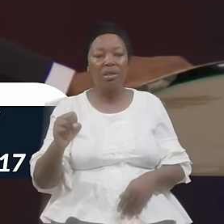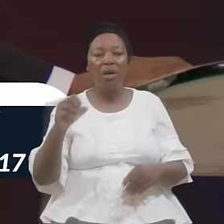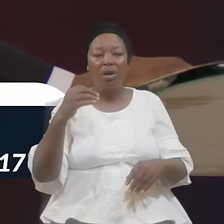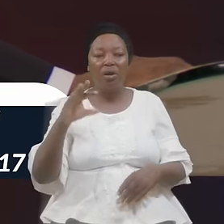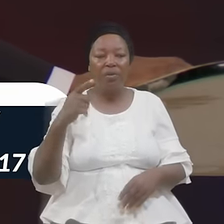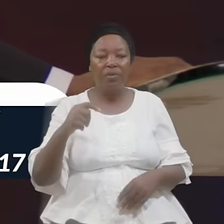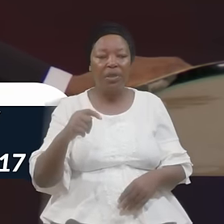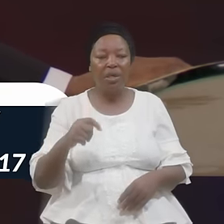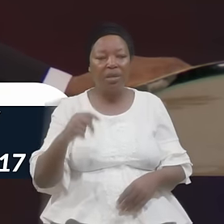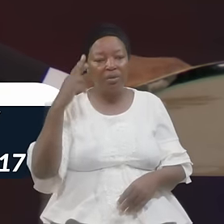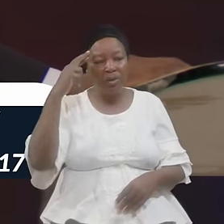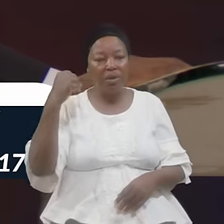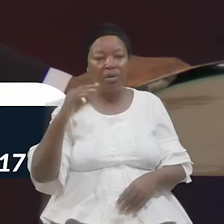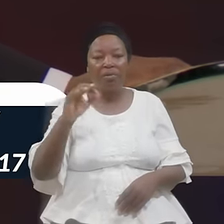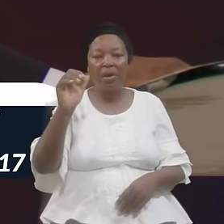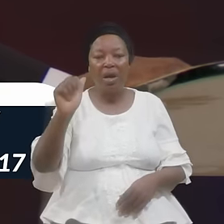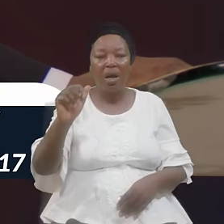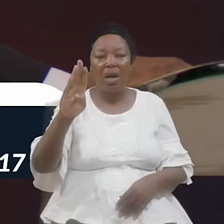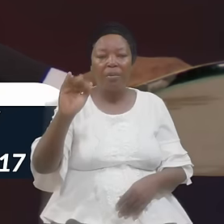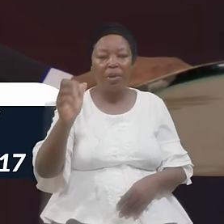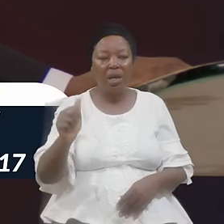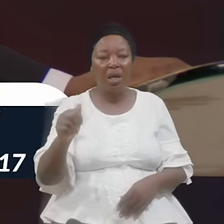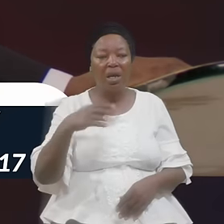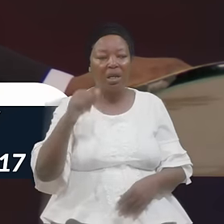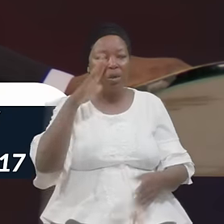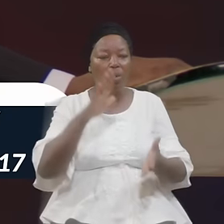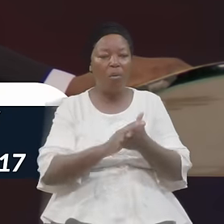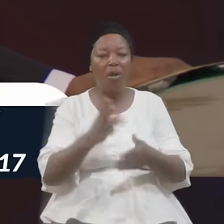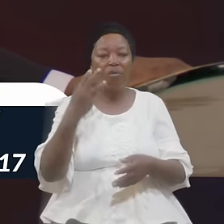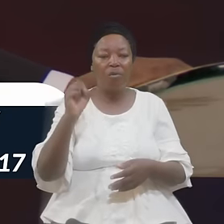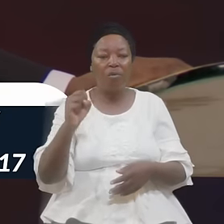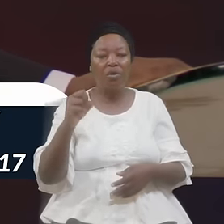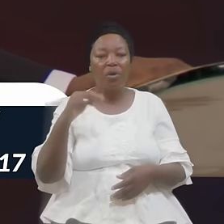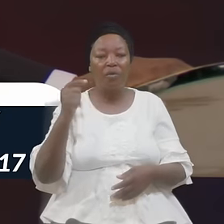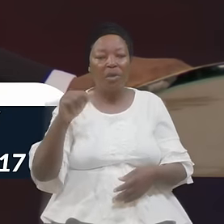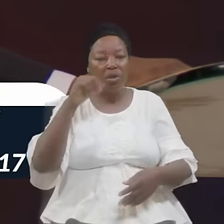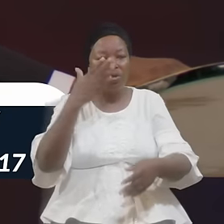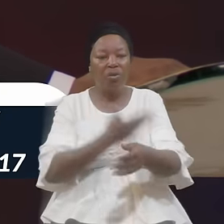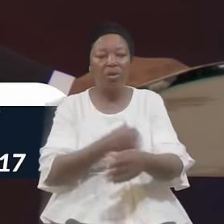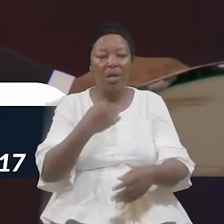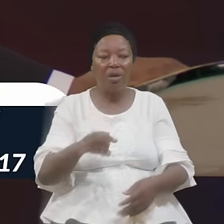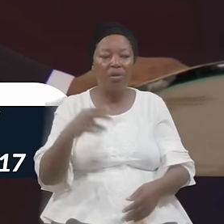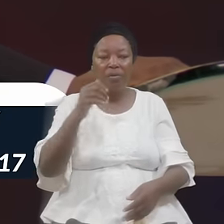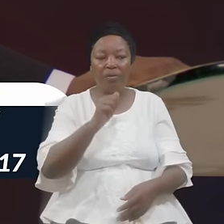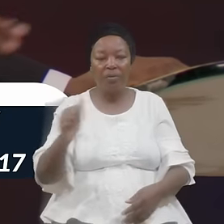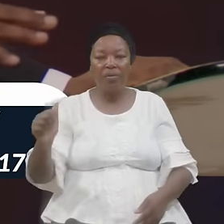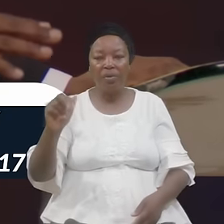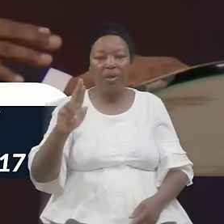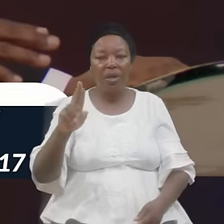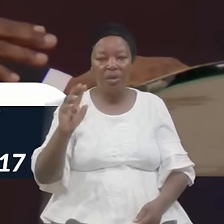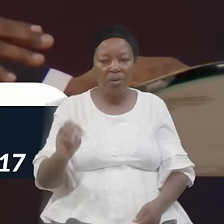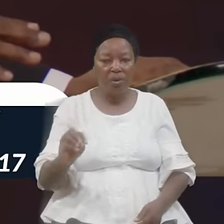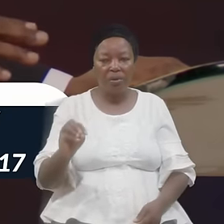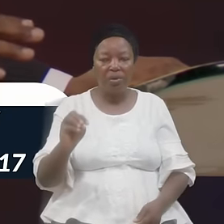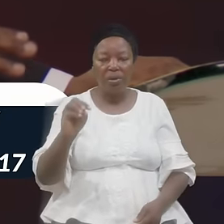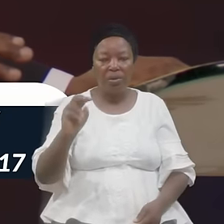His Wife Was Of The Daughters Of Aaron And